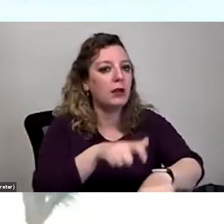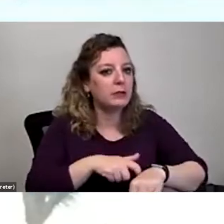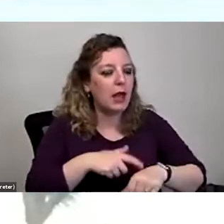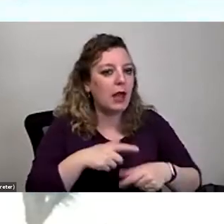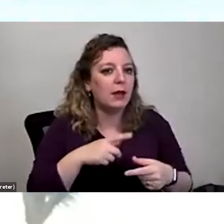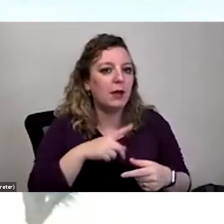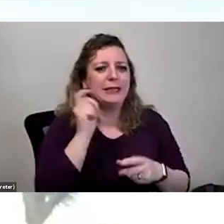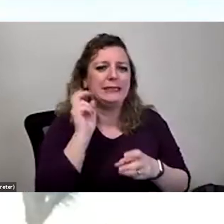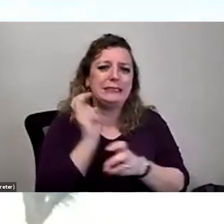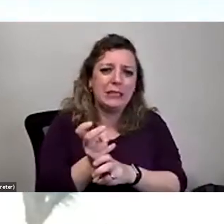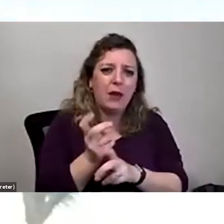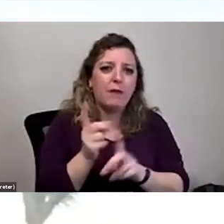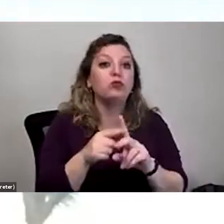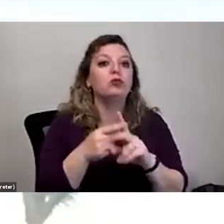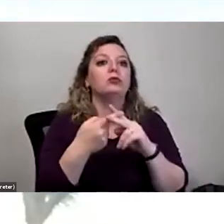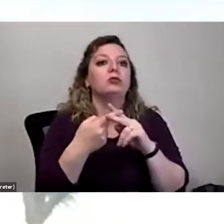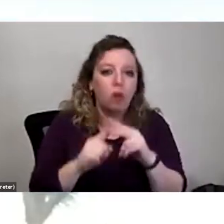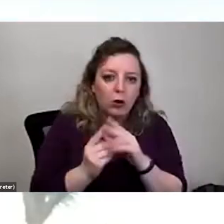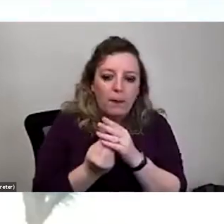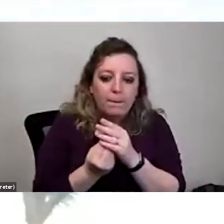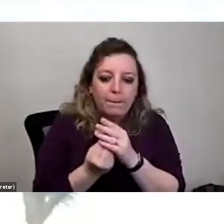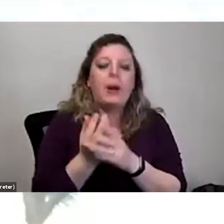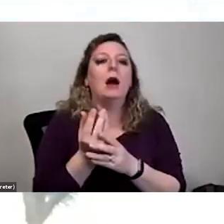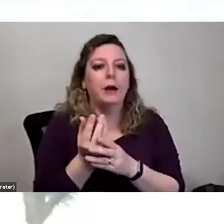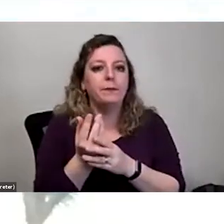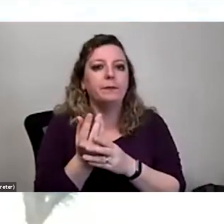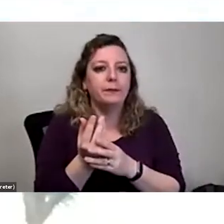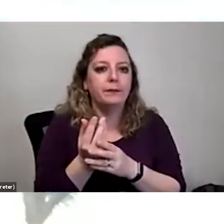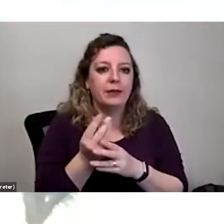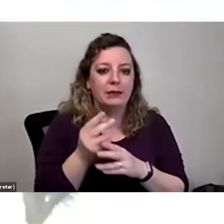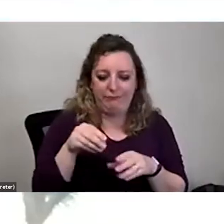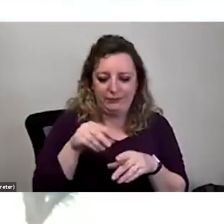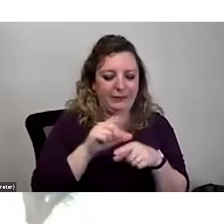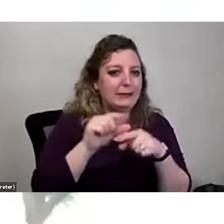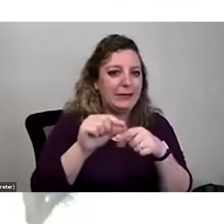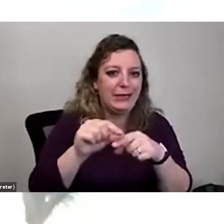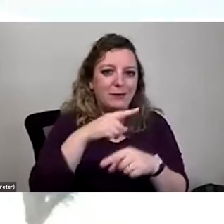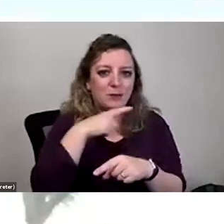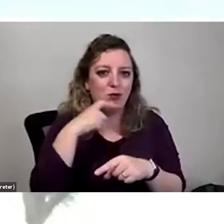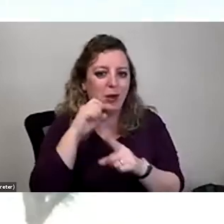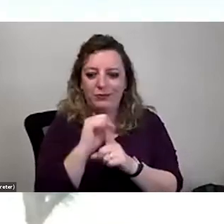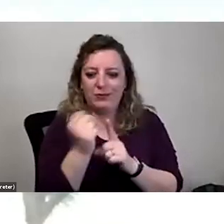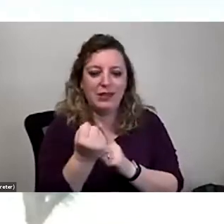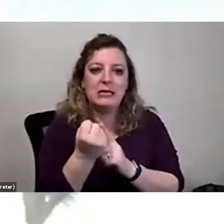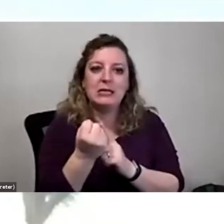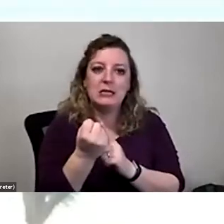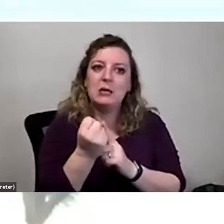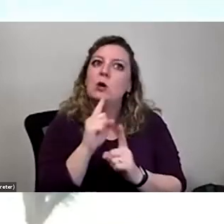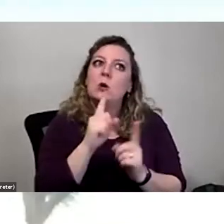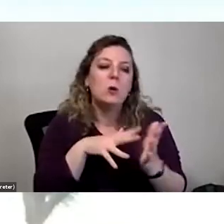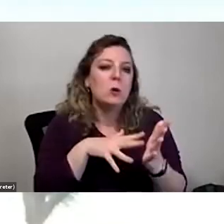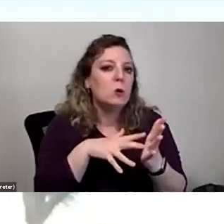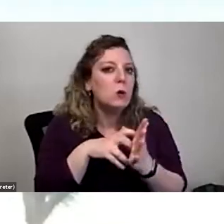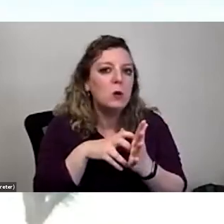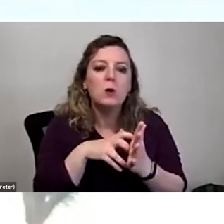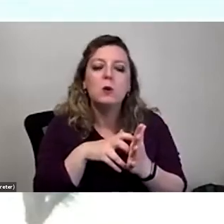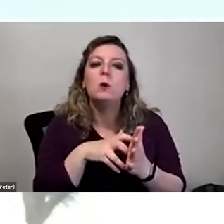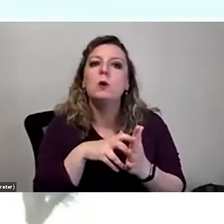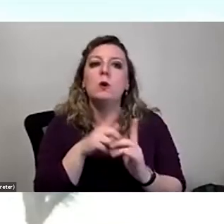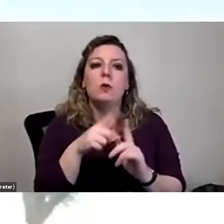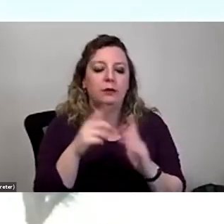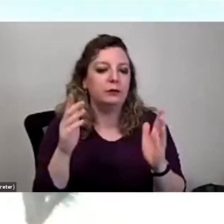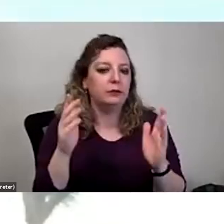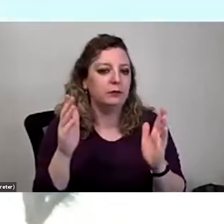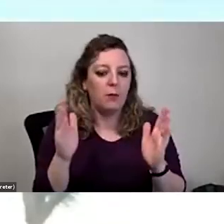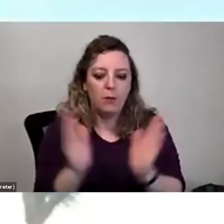so tough to get started. I mean, a desert plant, just starting from a seed in a dry condition, they're really vulnerable. It's really hard when you're, when you're small.